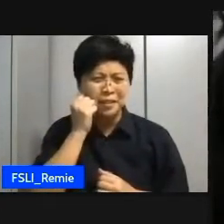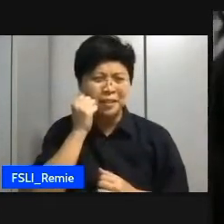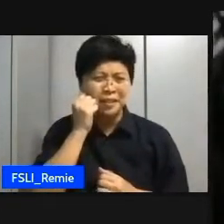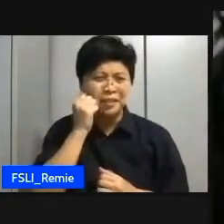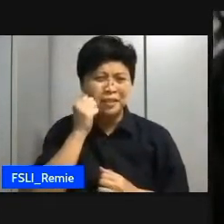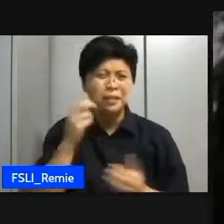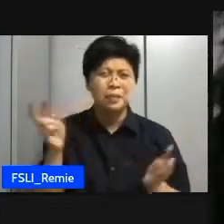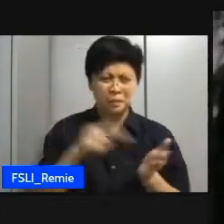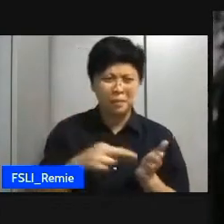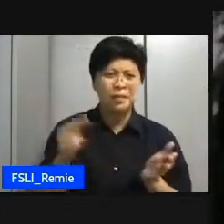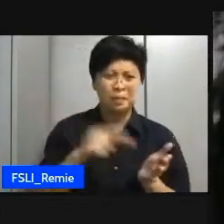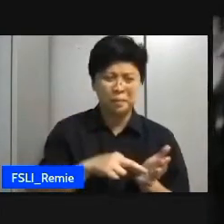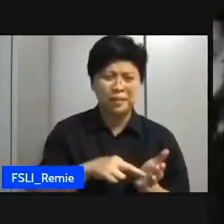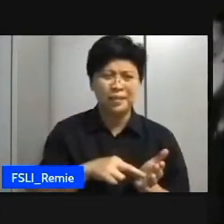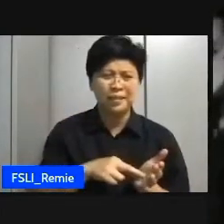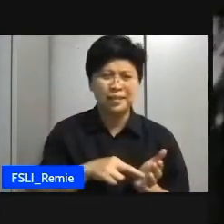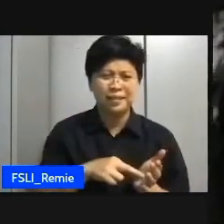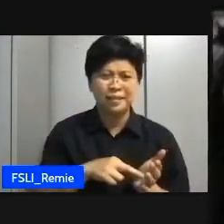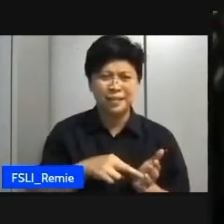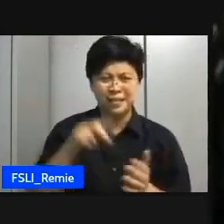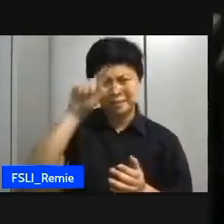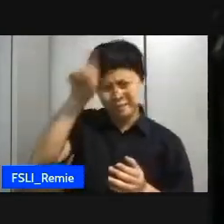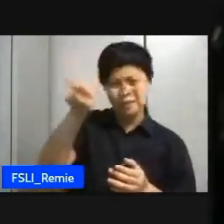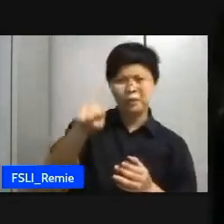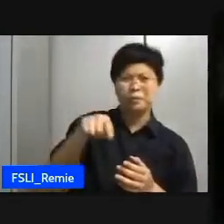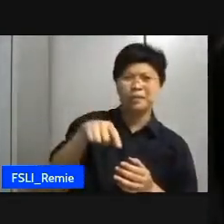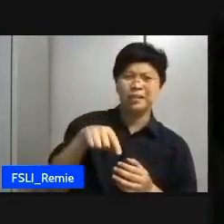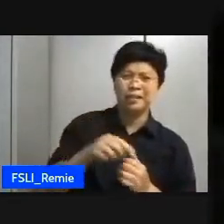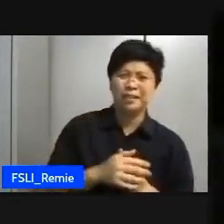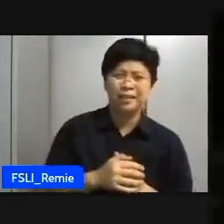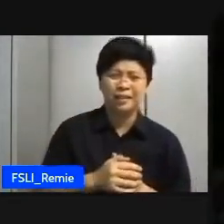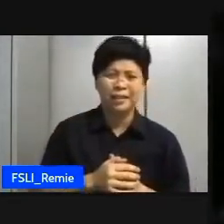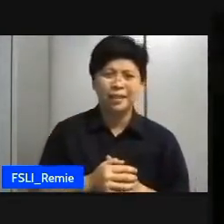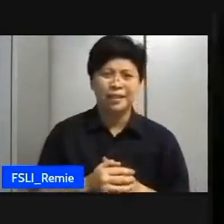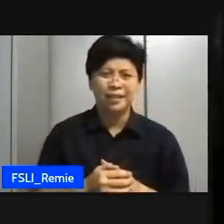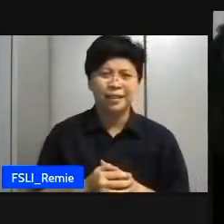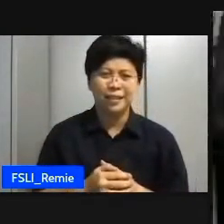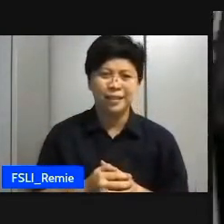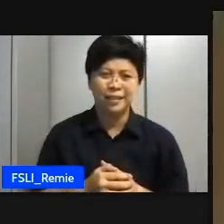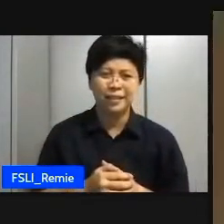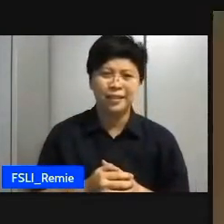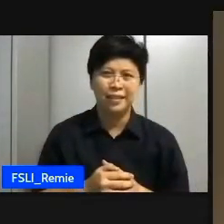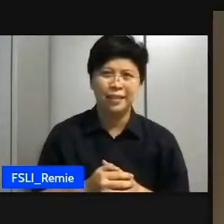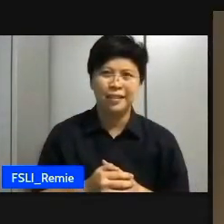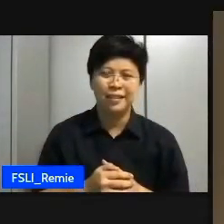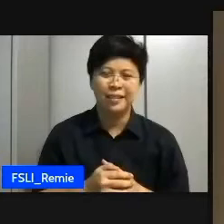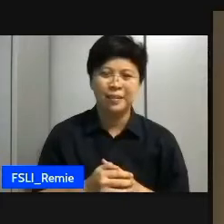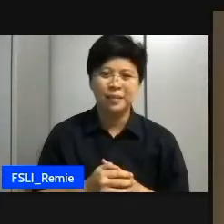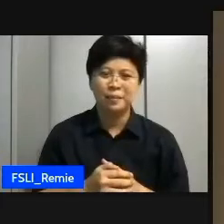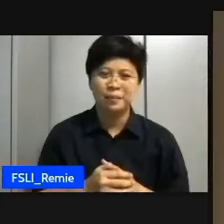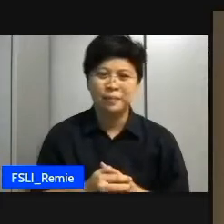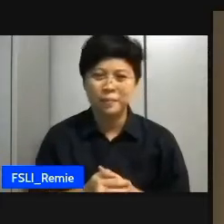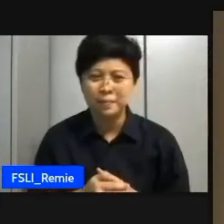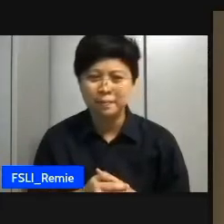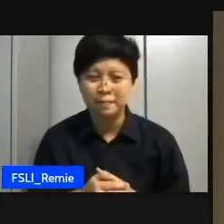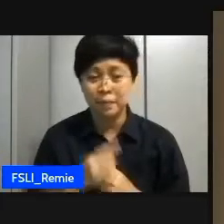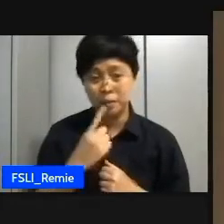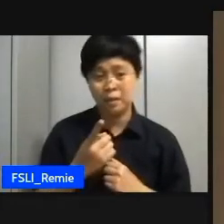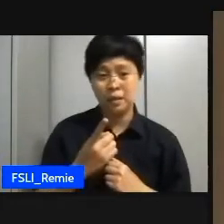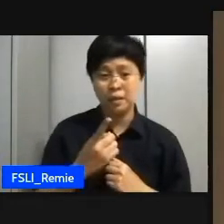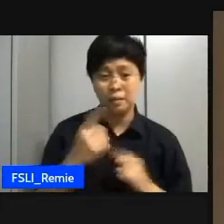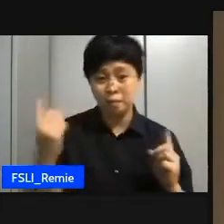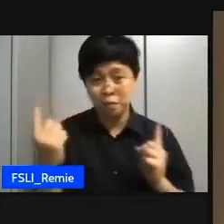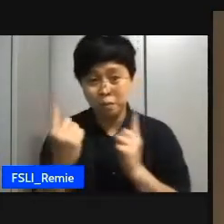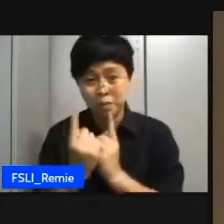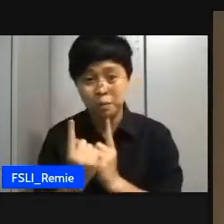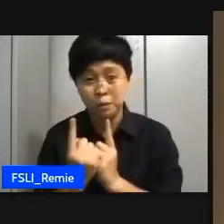annoyed me sometimes like that's why i began to think of us as shrek and donkey well there's a saying that if you meet one